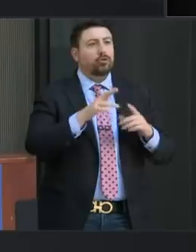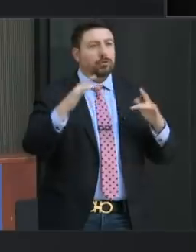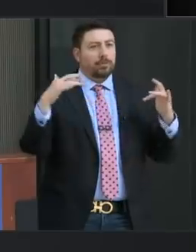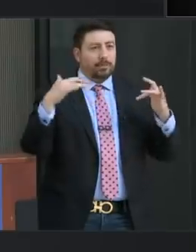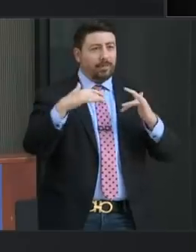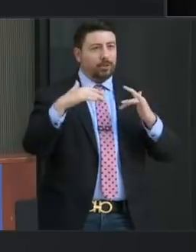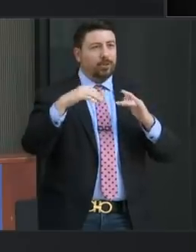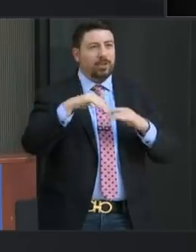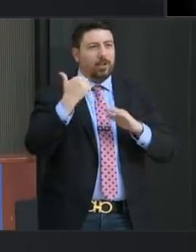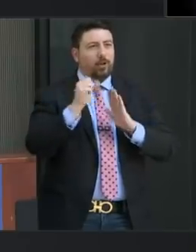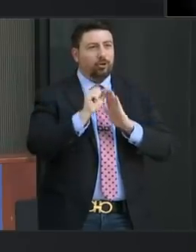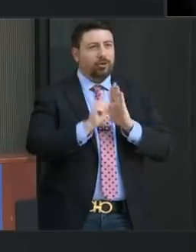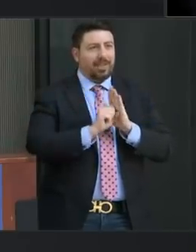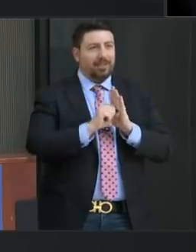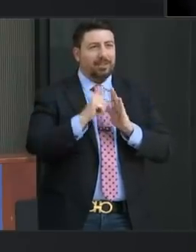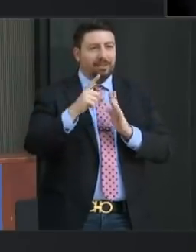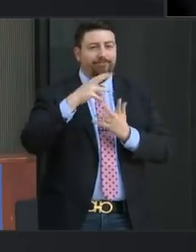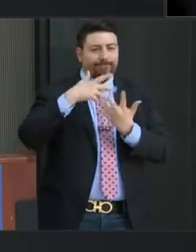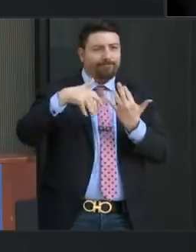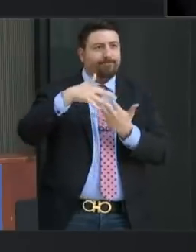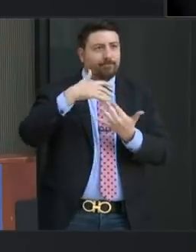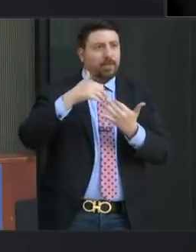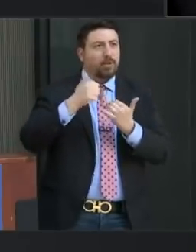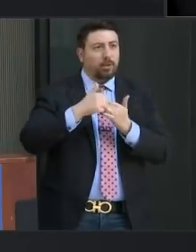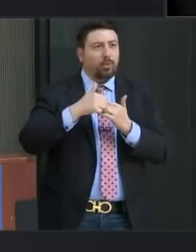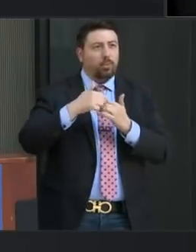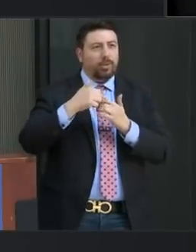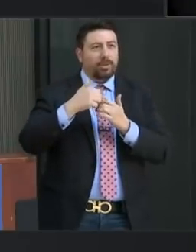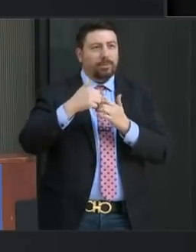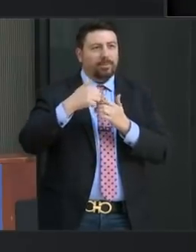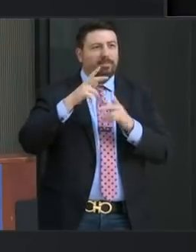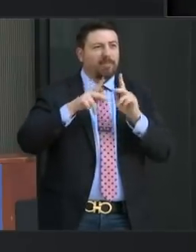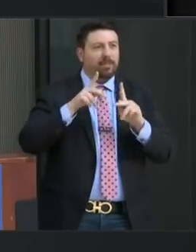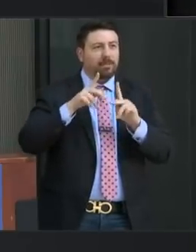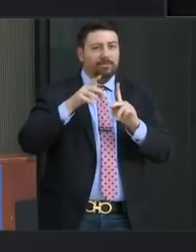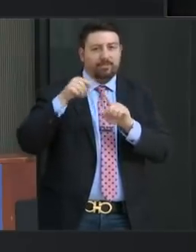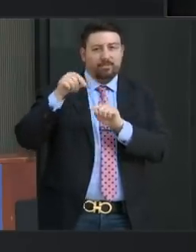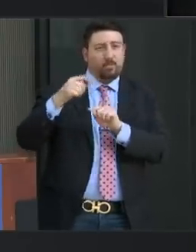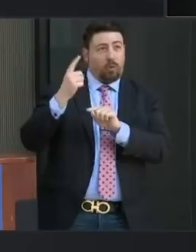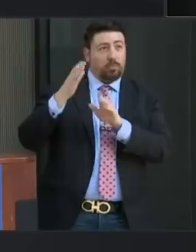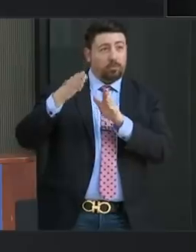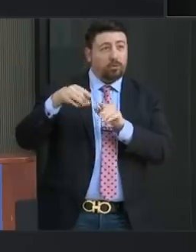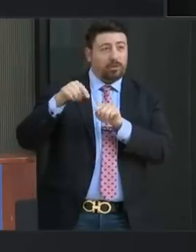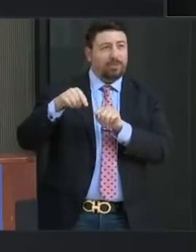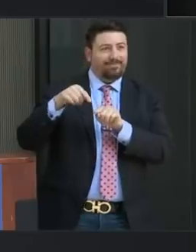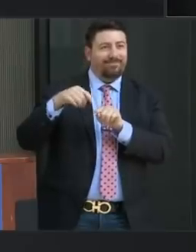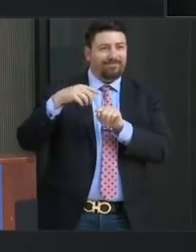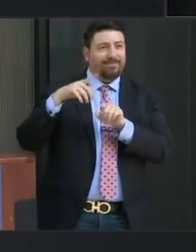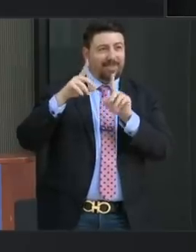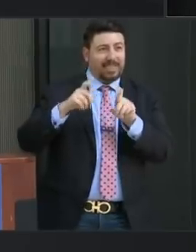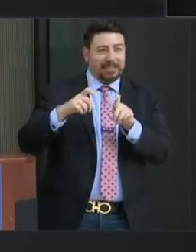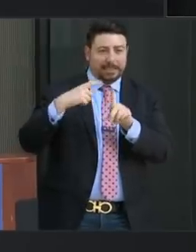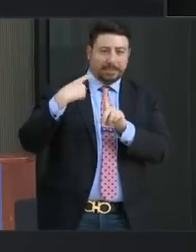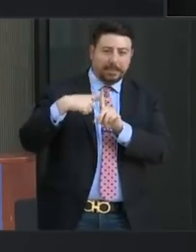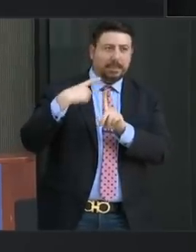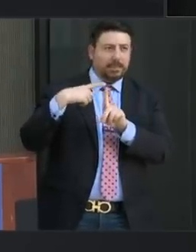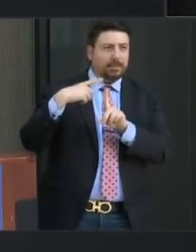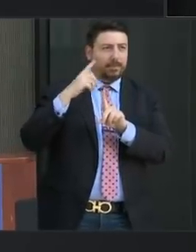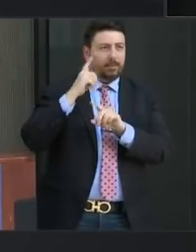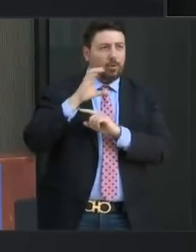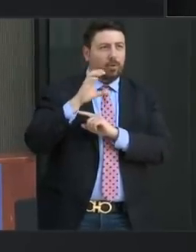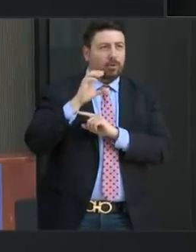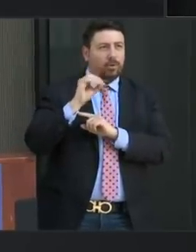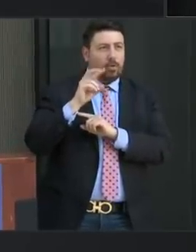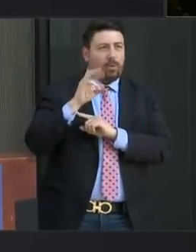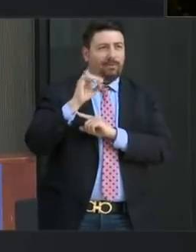and was a close contact of a person at that conference who subsequently tested positive for